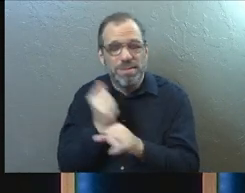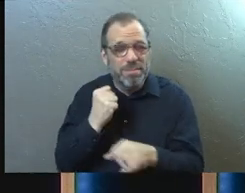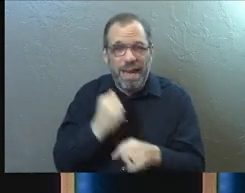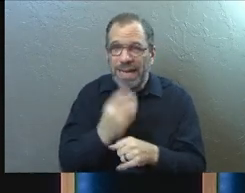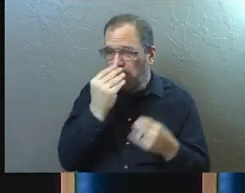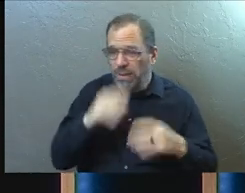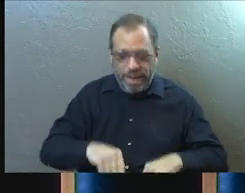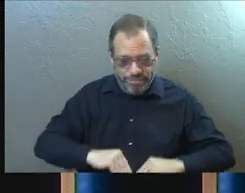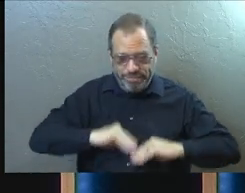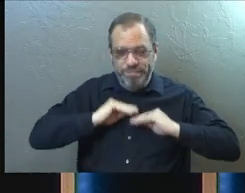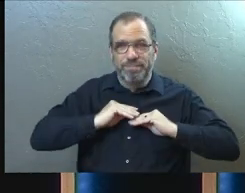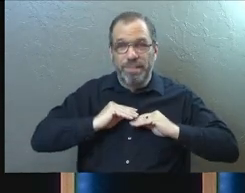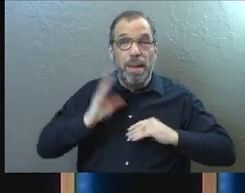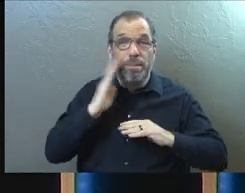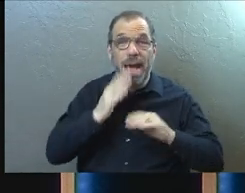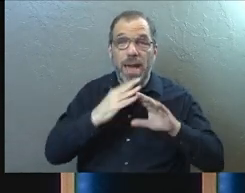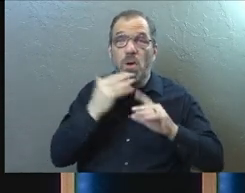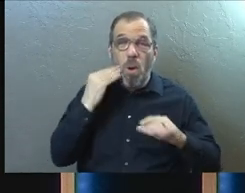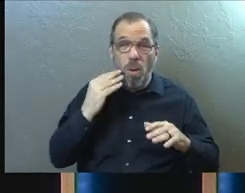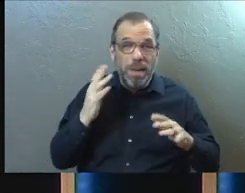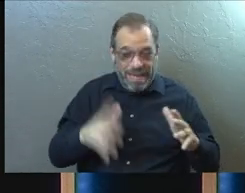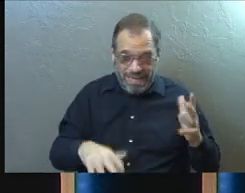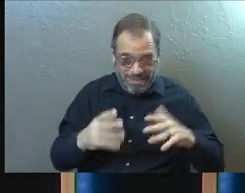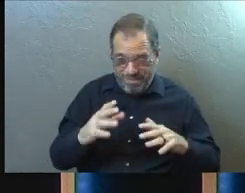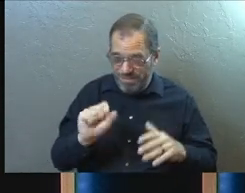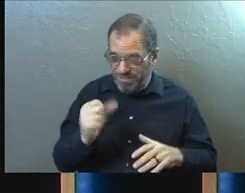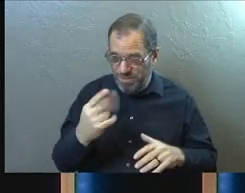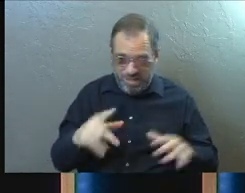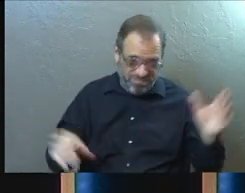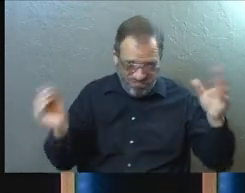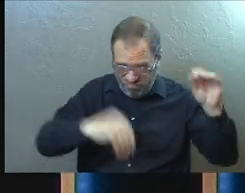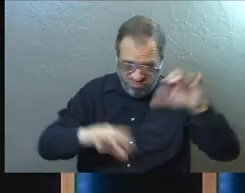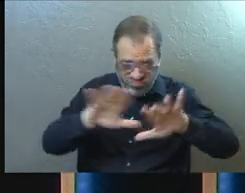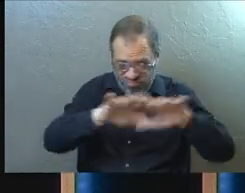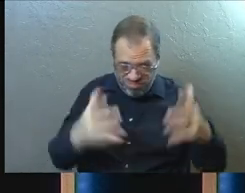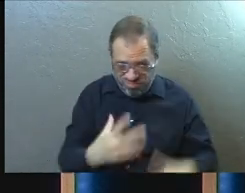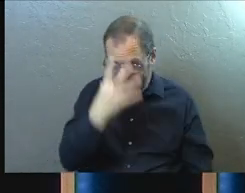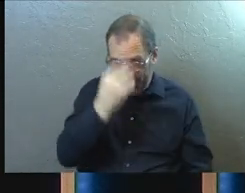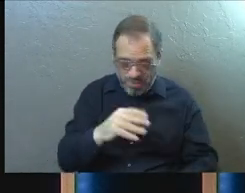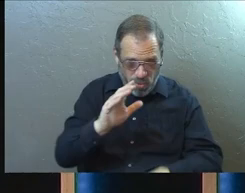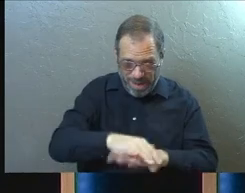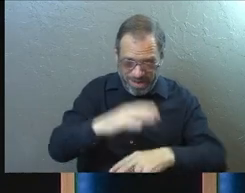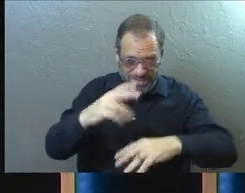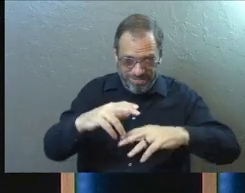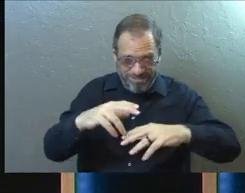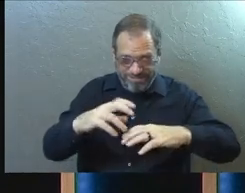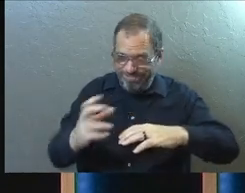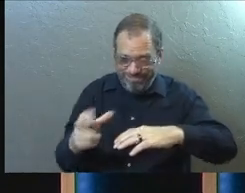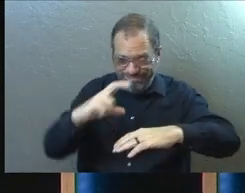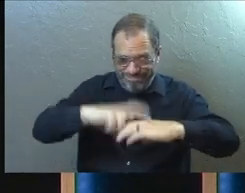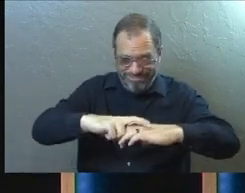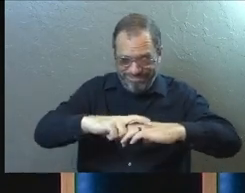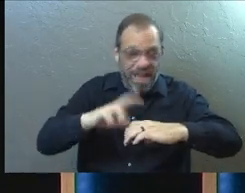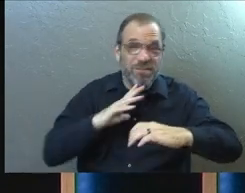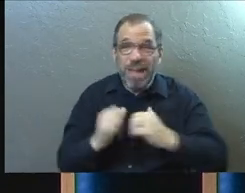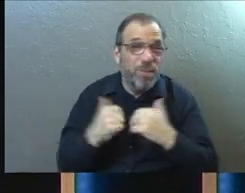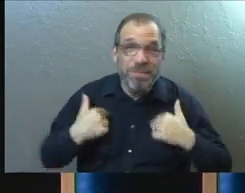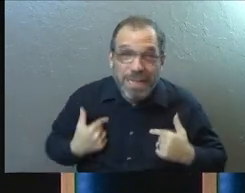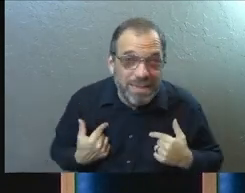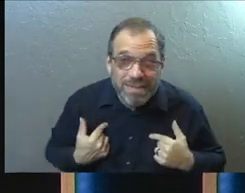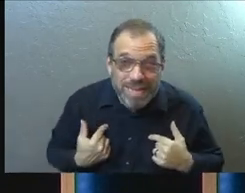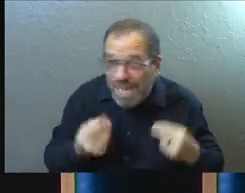I'm just going to say it. Okay. In my house, if it's just a pile of sheets on the bed, I'm happy to fall asleep right on top of it. Okay. That's fine.